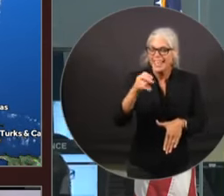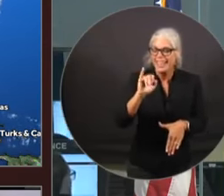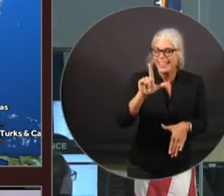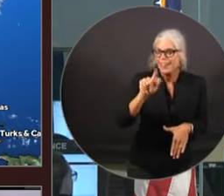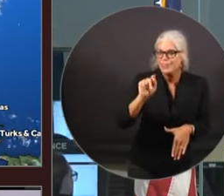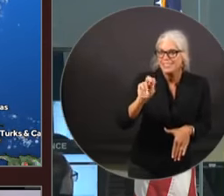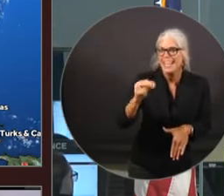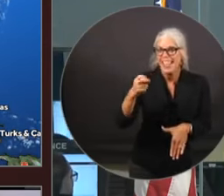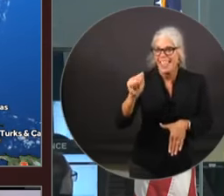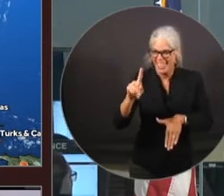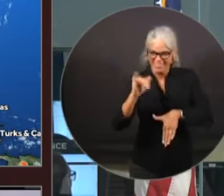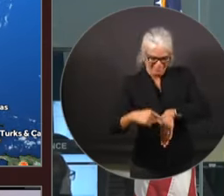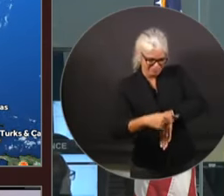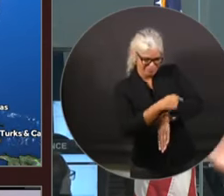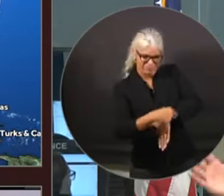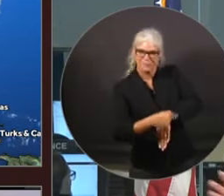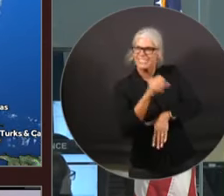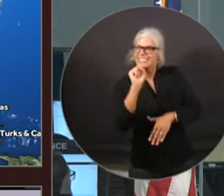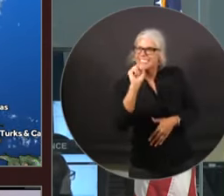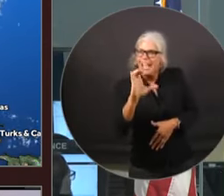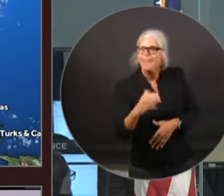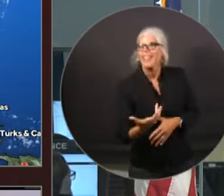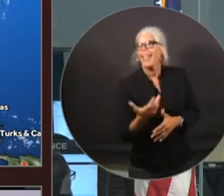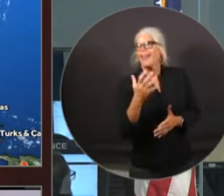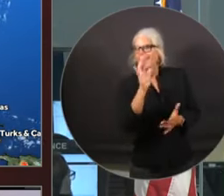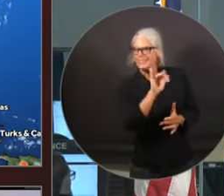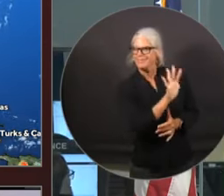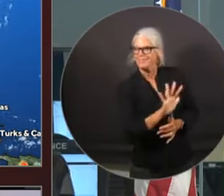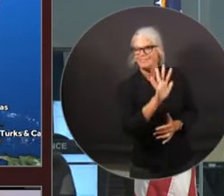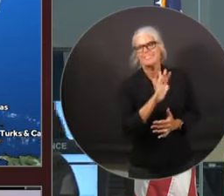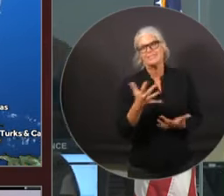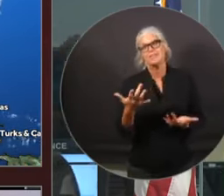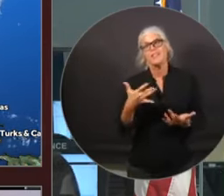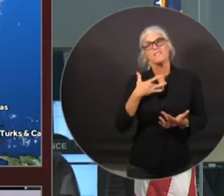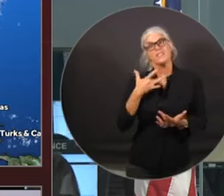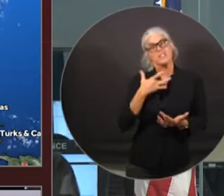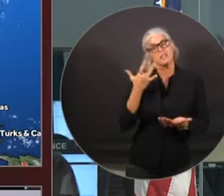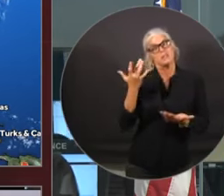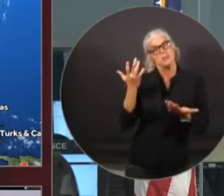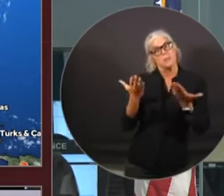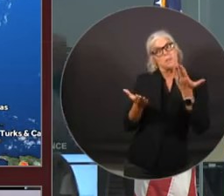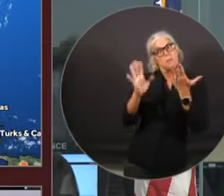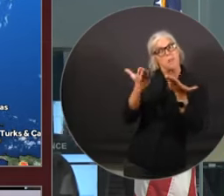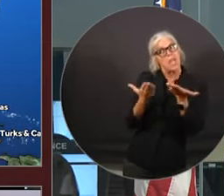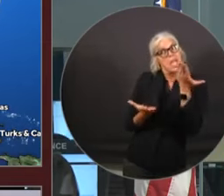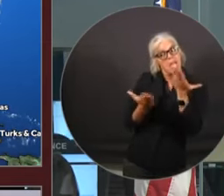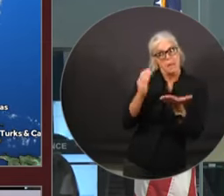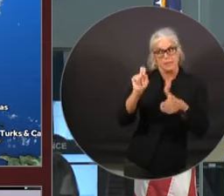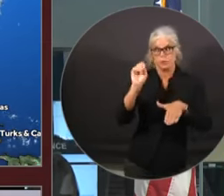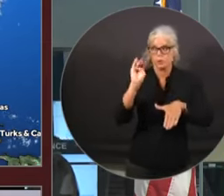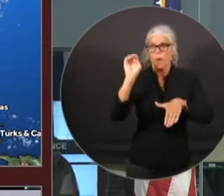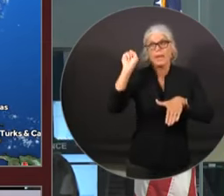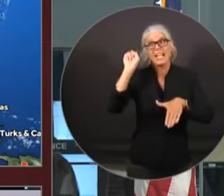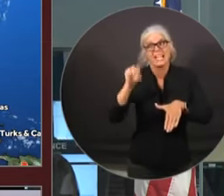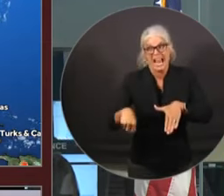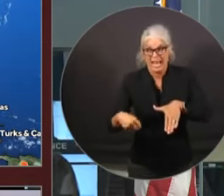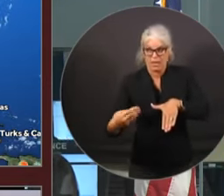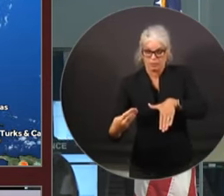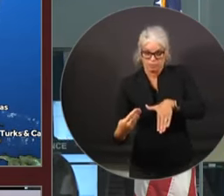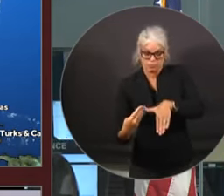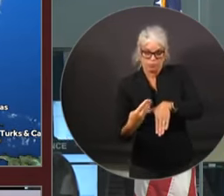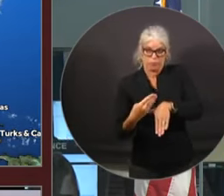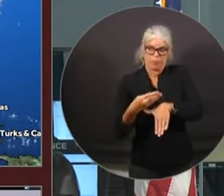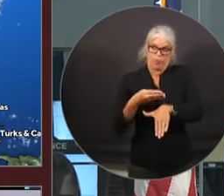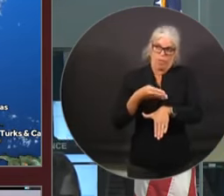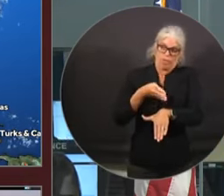possible that the storm actually turns around and comes back through I-10 in northern Florida going the other direction.